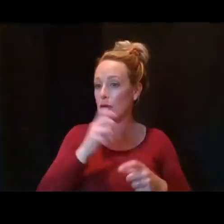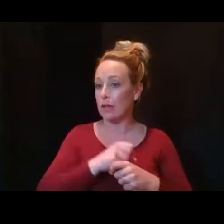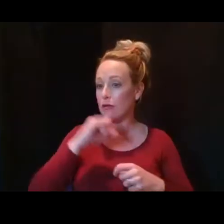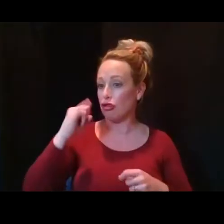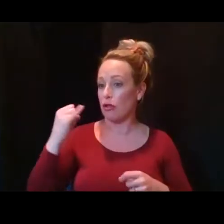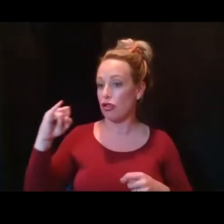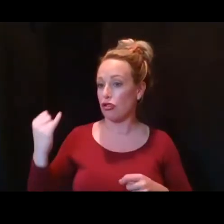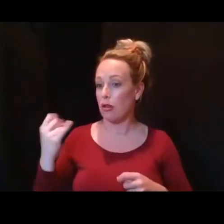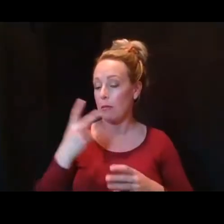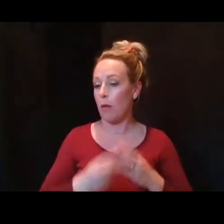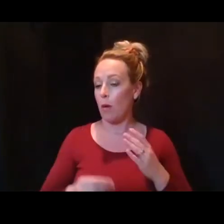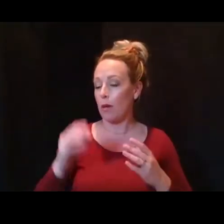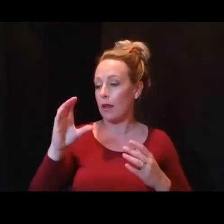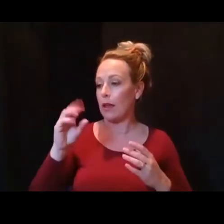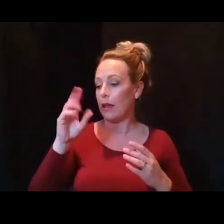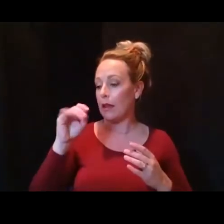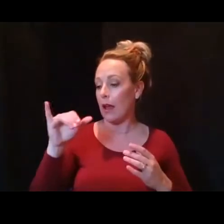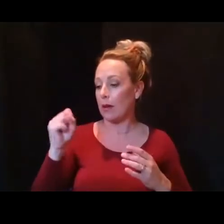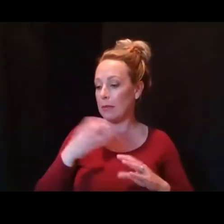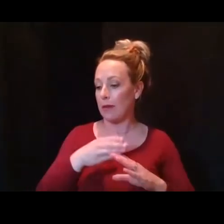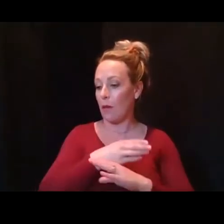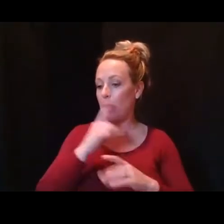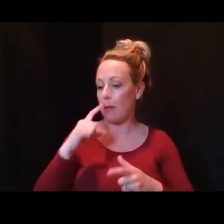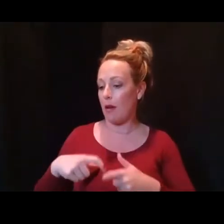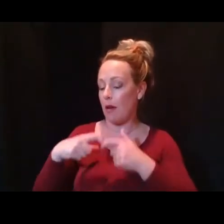both counties, excuse me, before this pause?